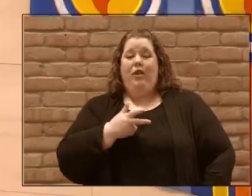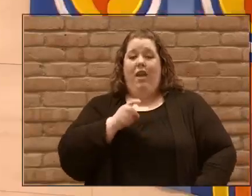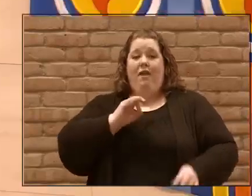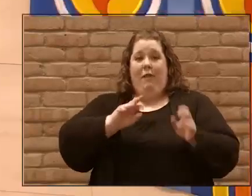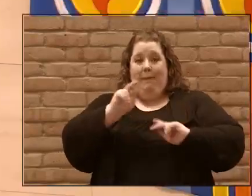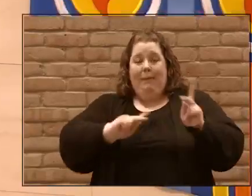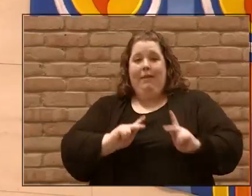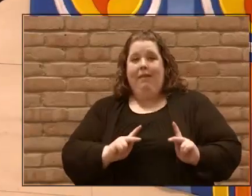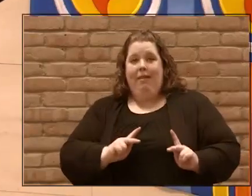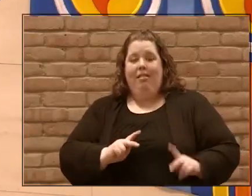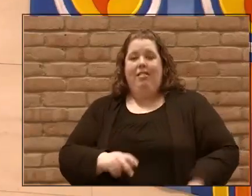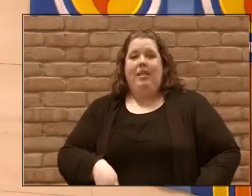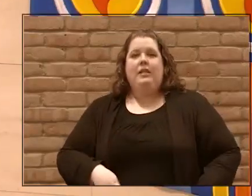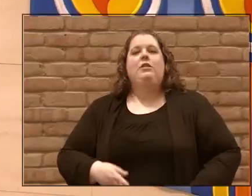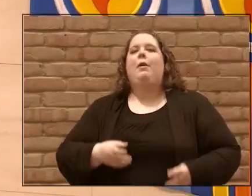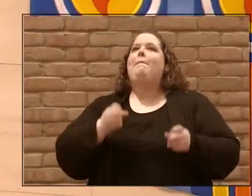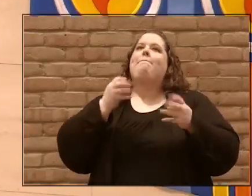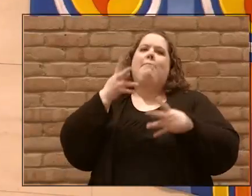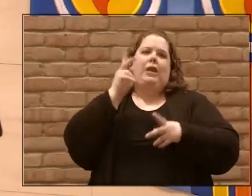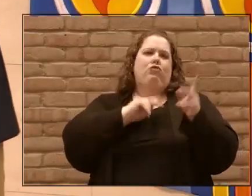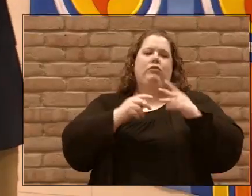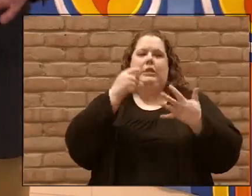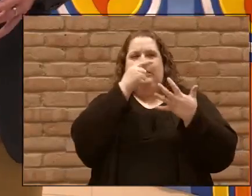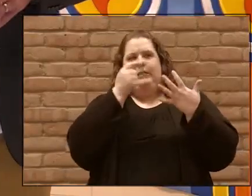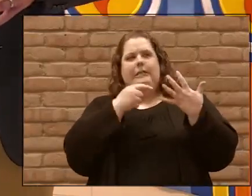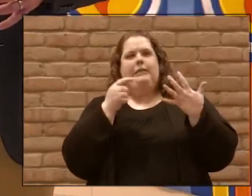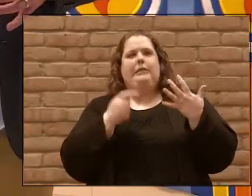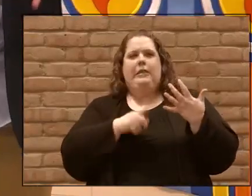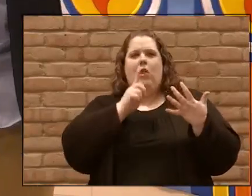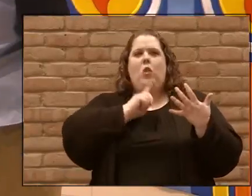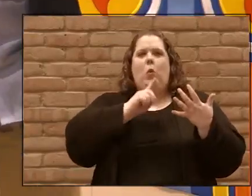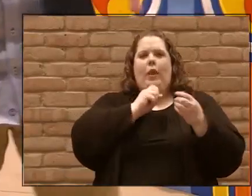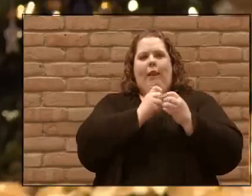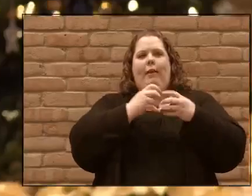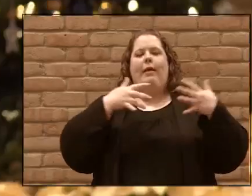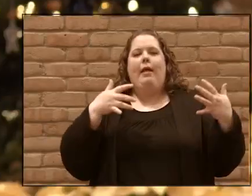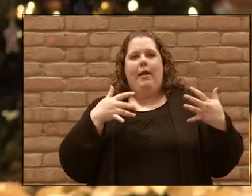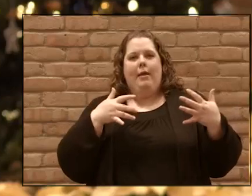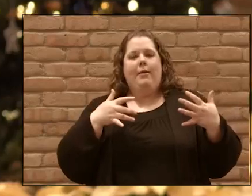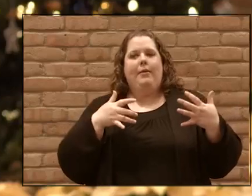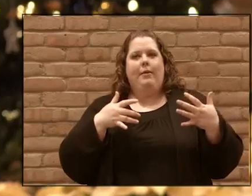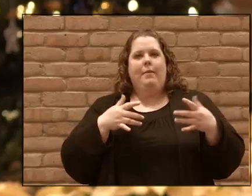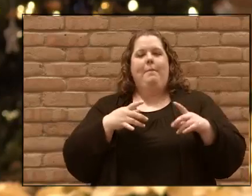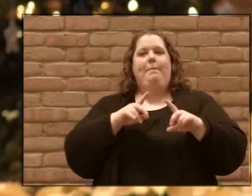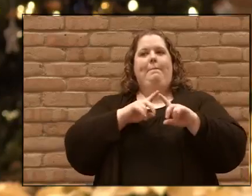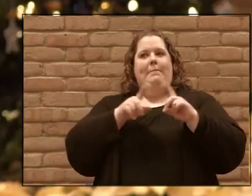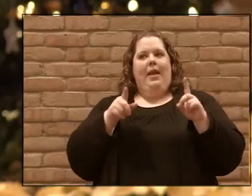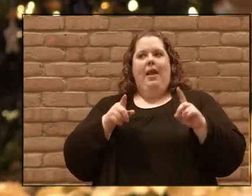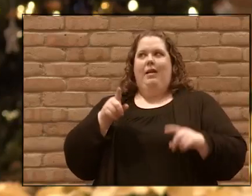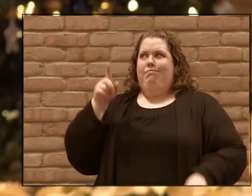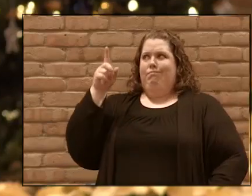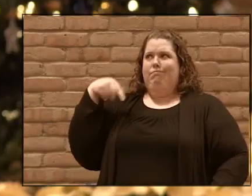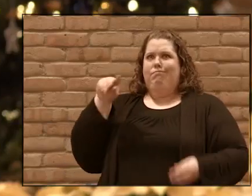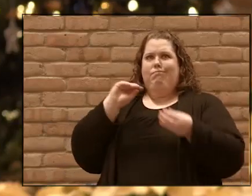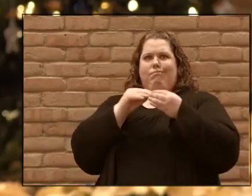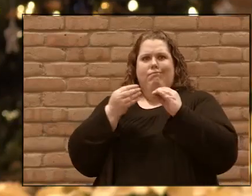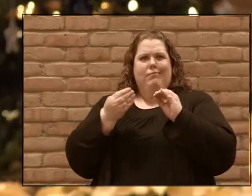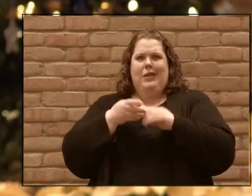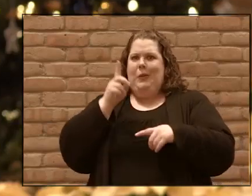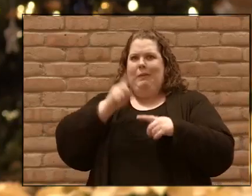loneliness is more pervasive in our culture today than it's ever been before. But it's hard to ignore these numbers